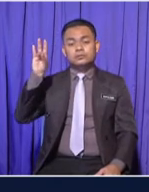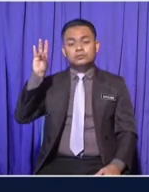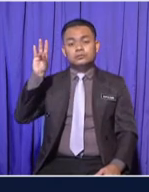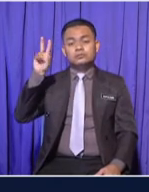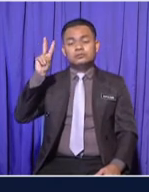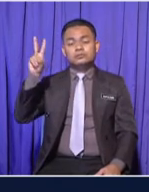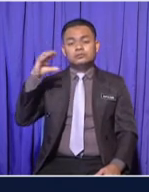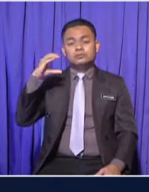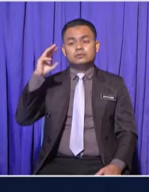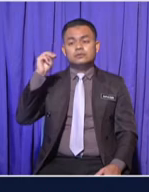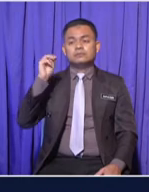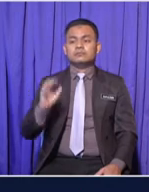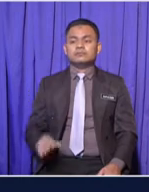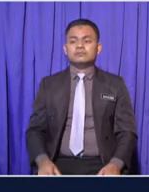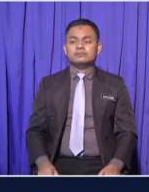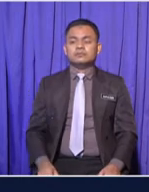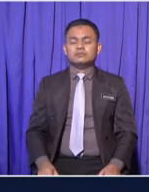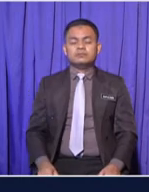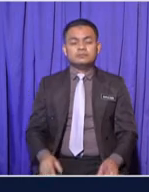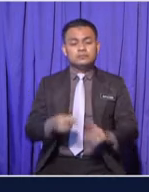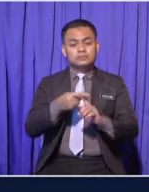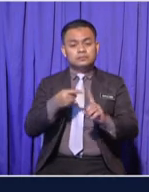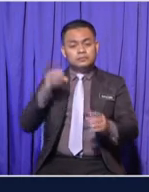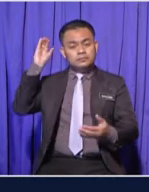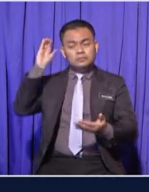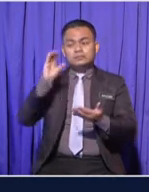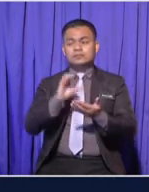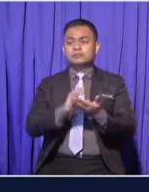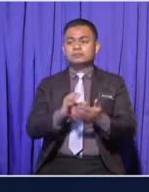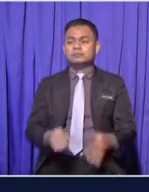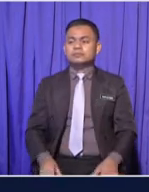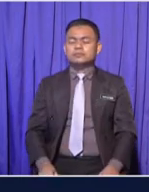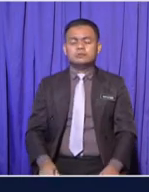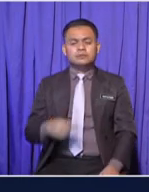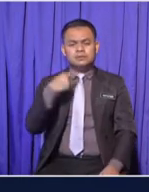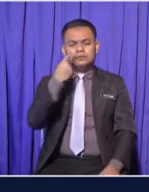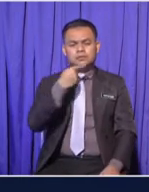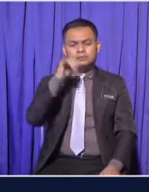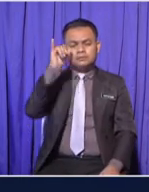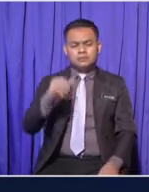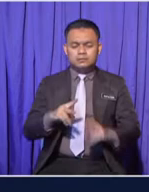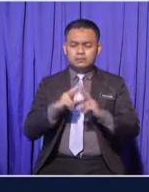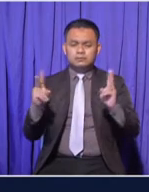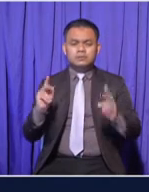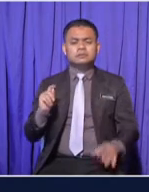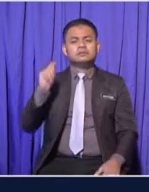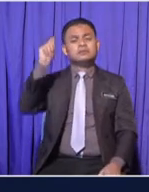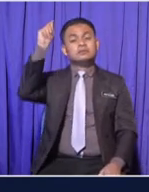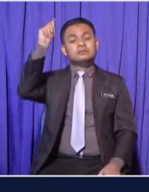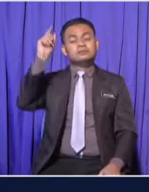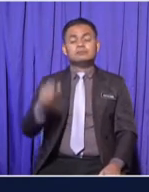From this picture given Who is the tallest among them?